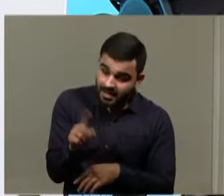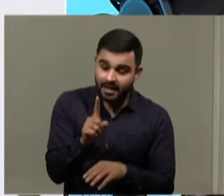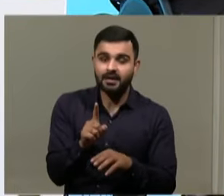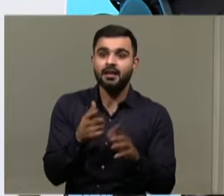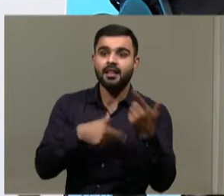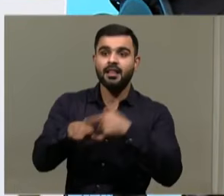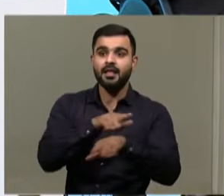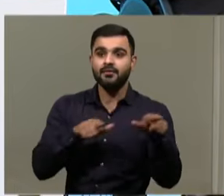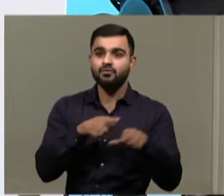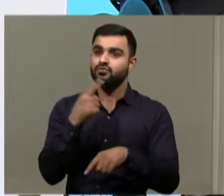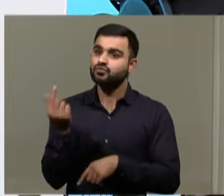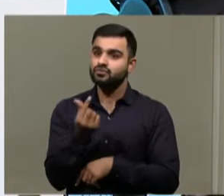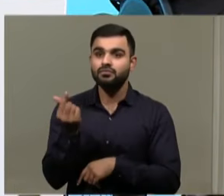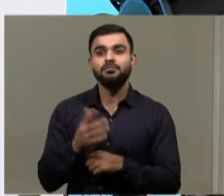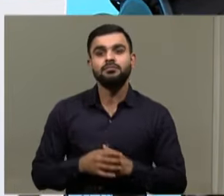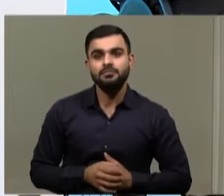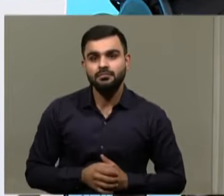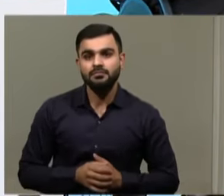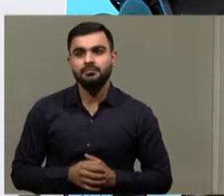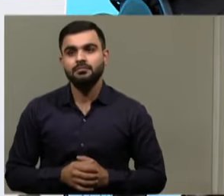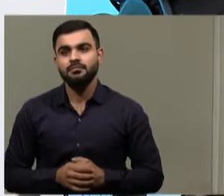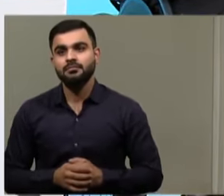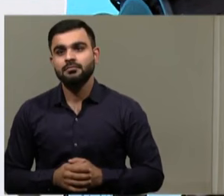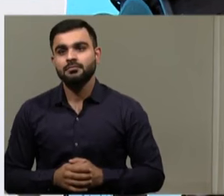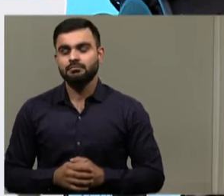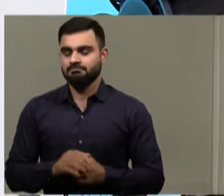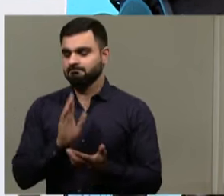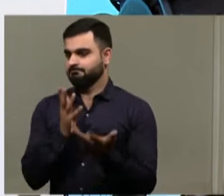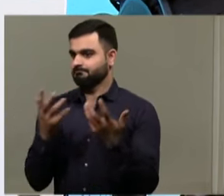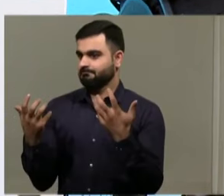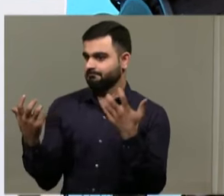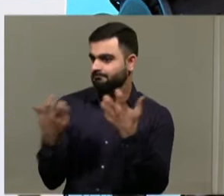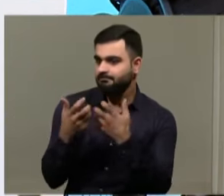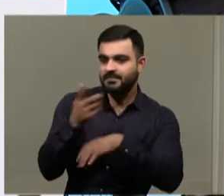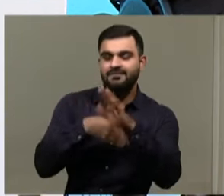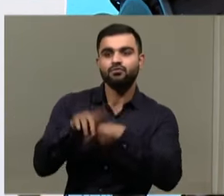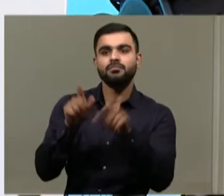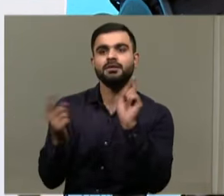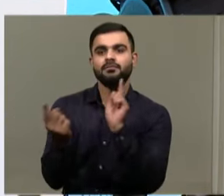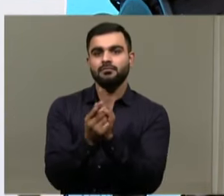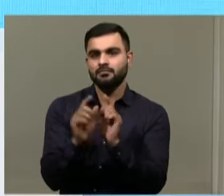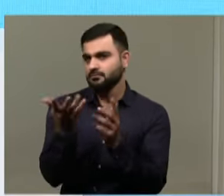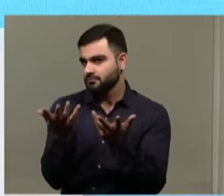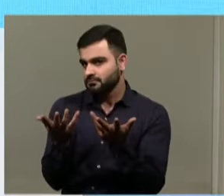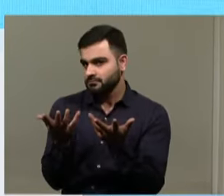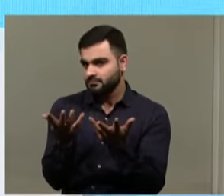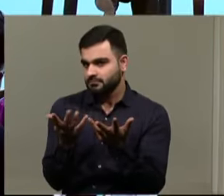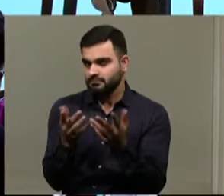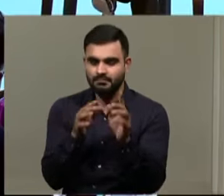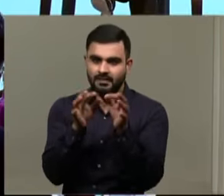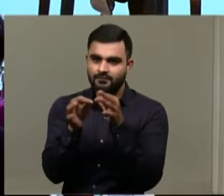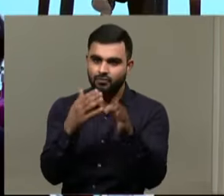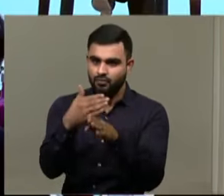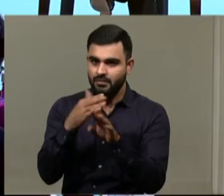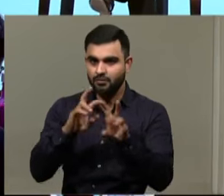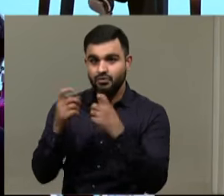to be used when interacting to people with disabilities? Could you set some light on that? We